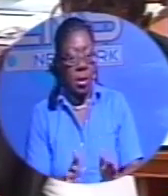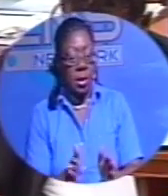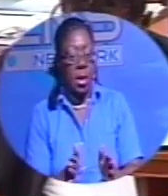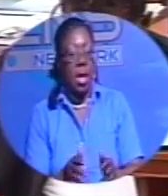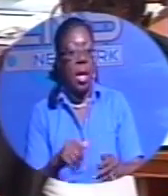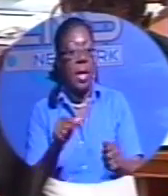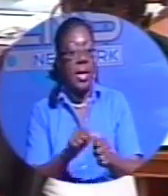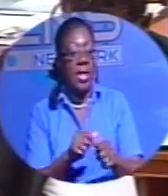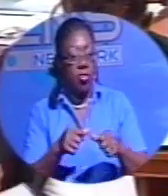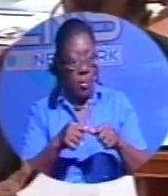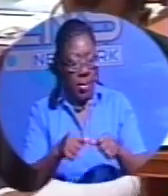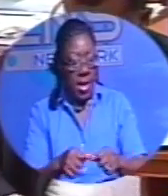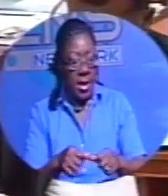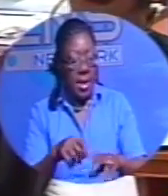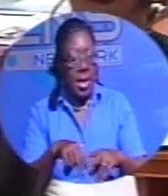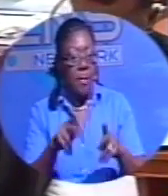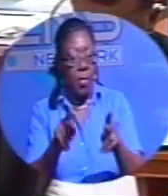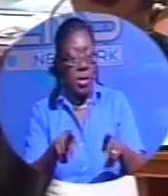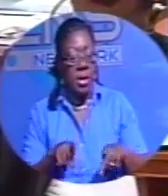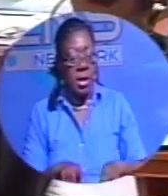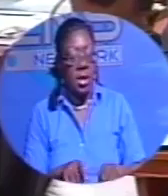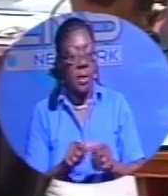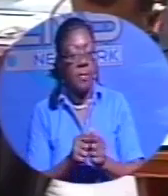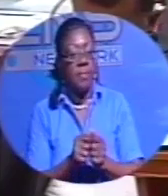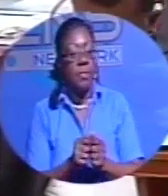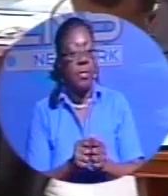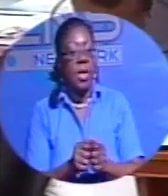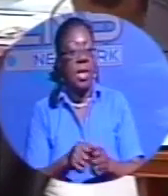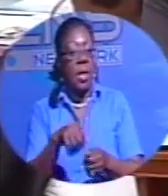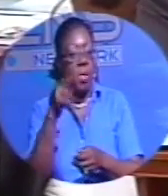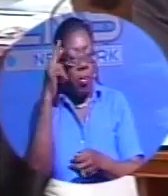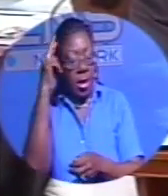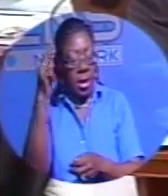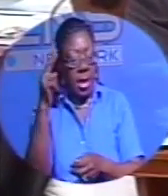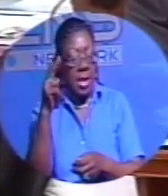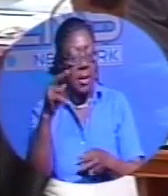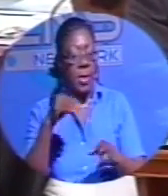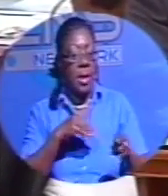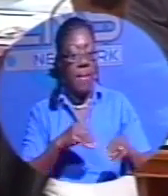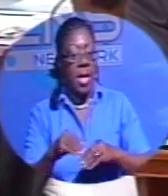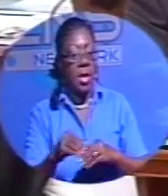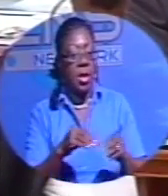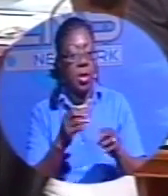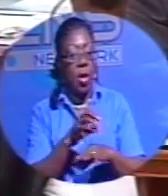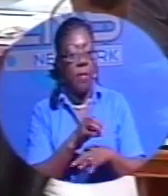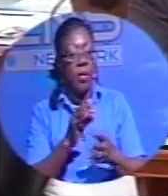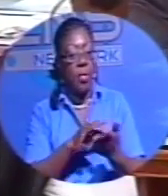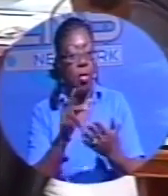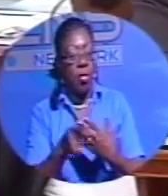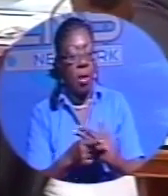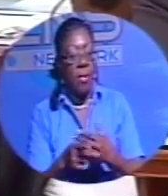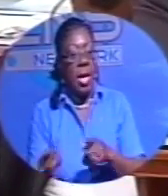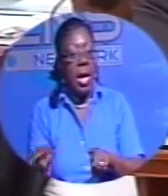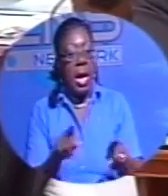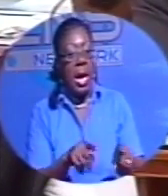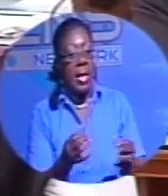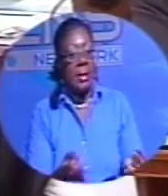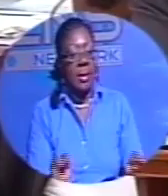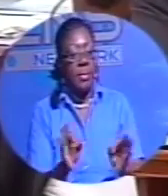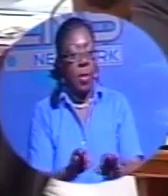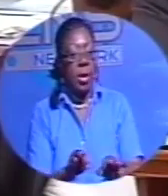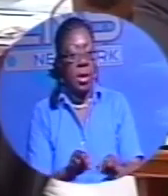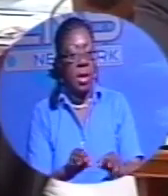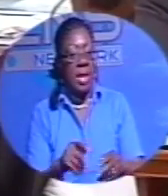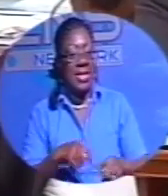Some of the staff were recognized by the managers of the program as essential and especially